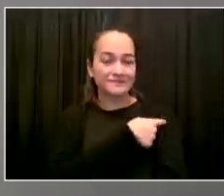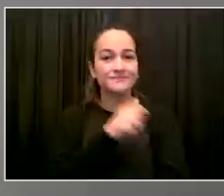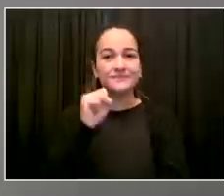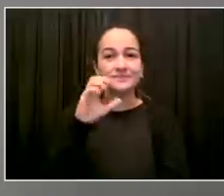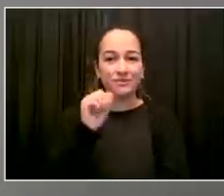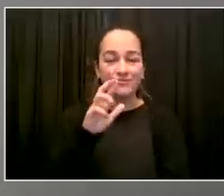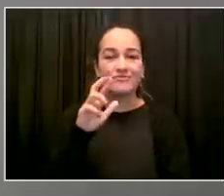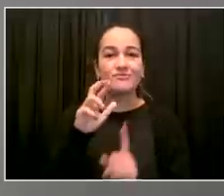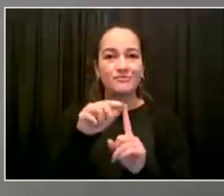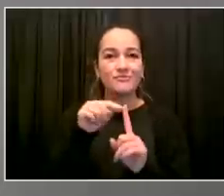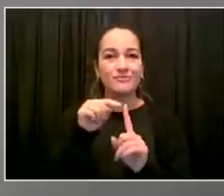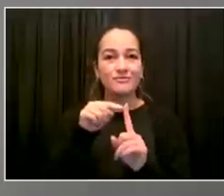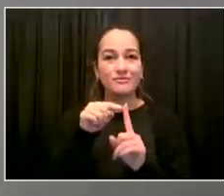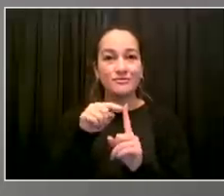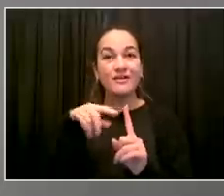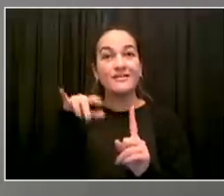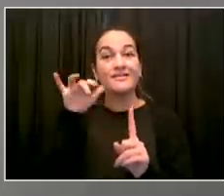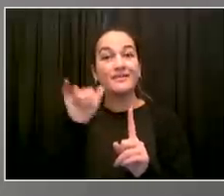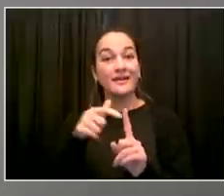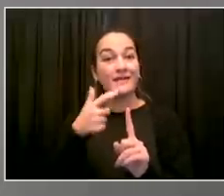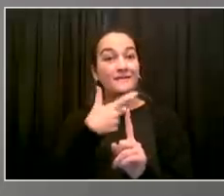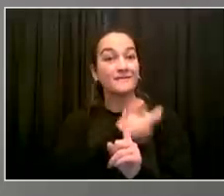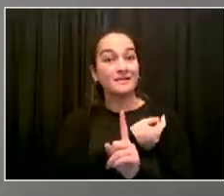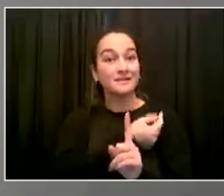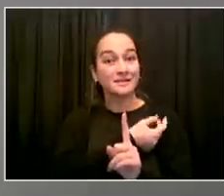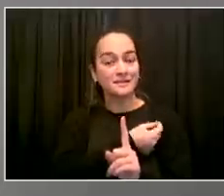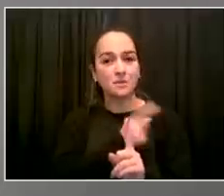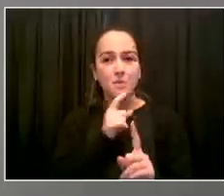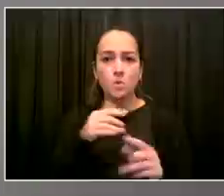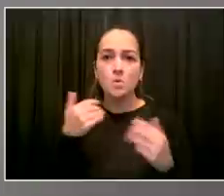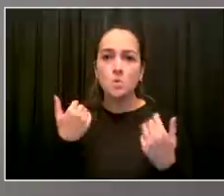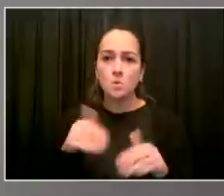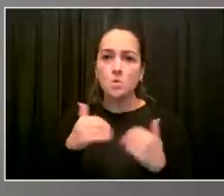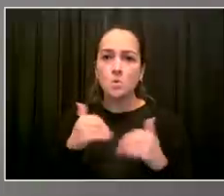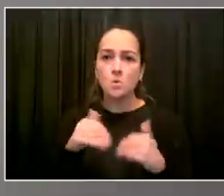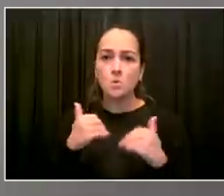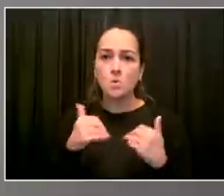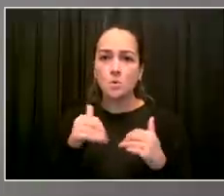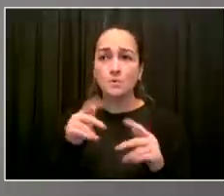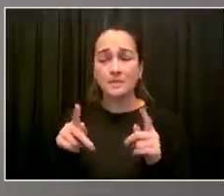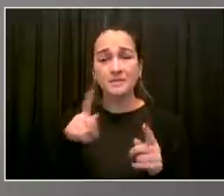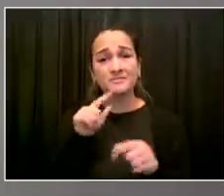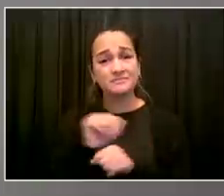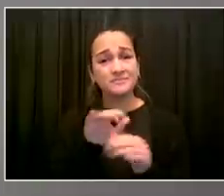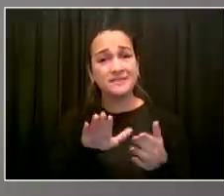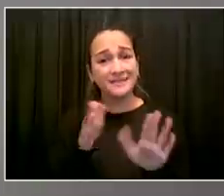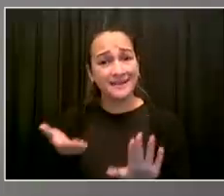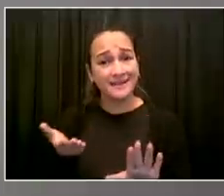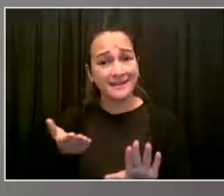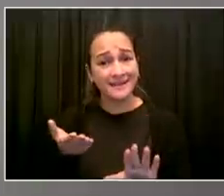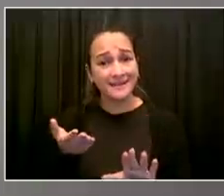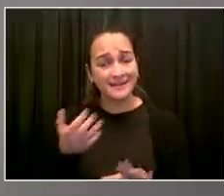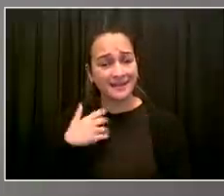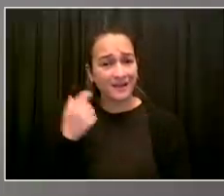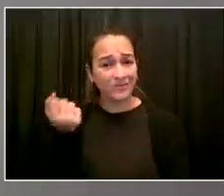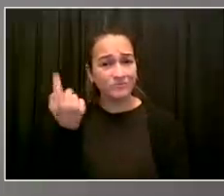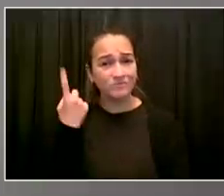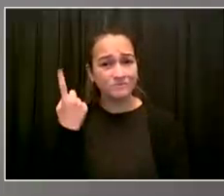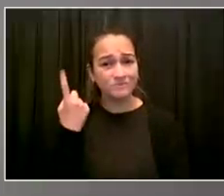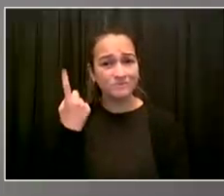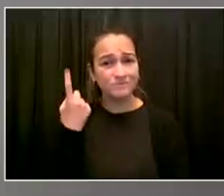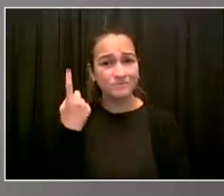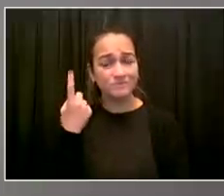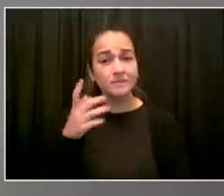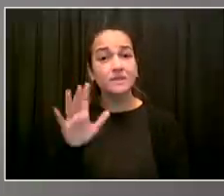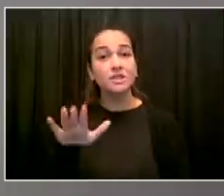purposes that are greater than ourselves. In terms of health and hospitals, we're over 90% now